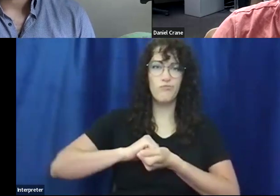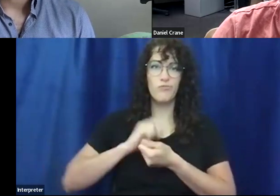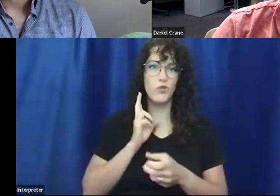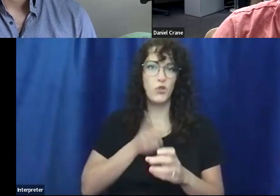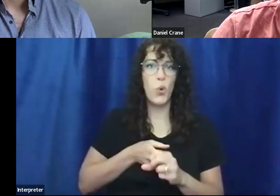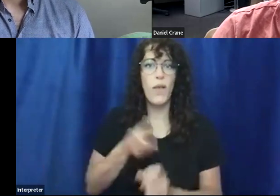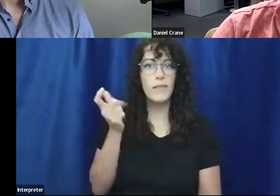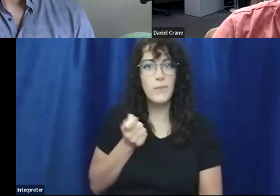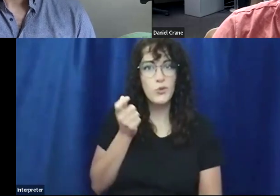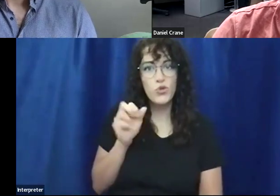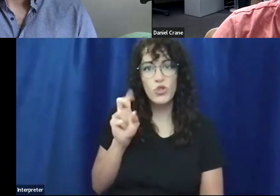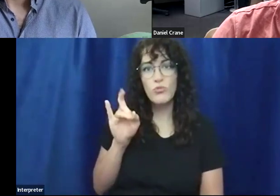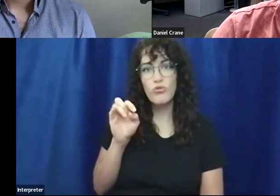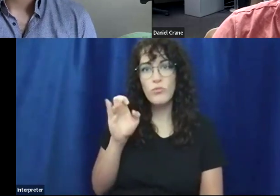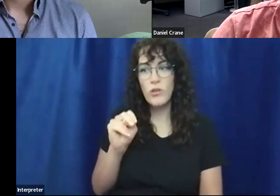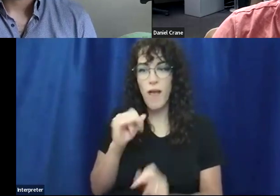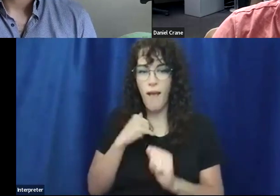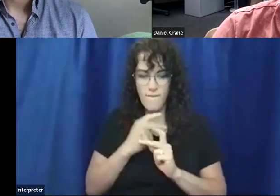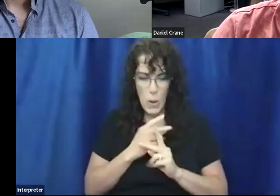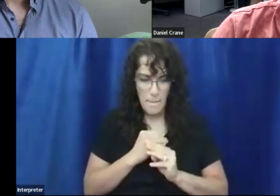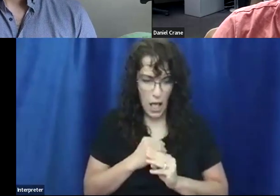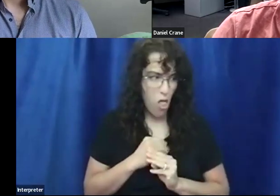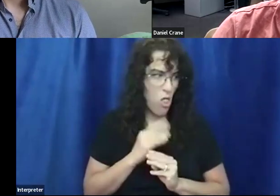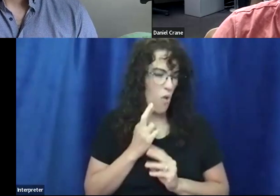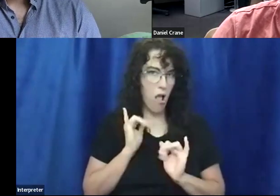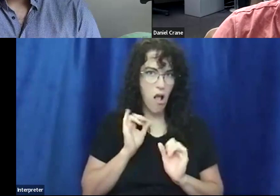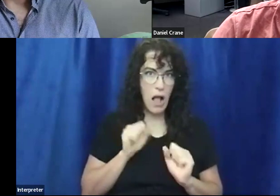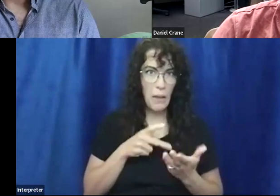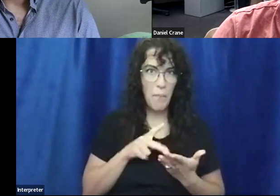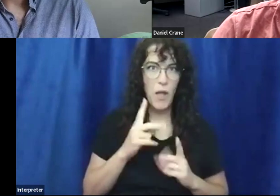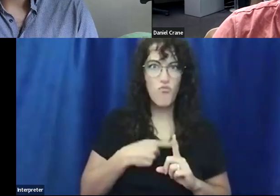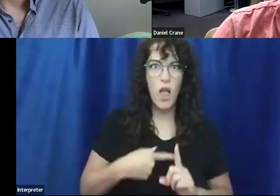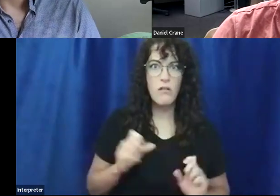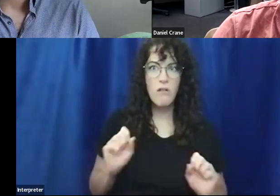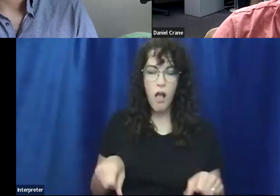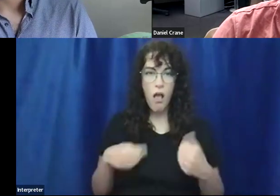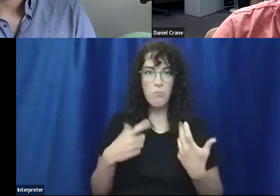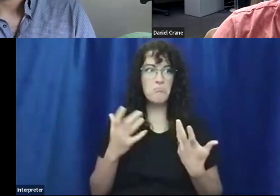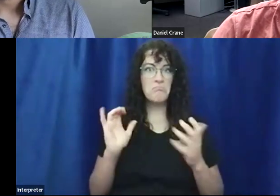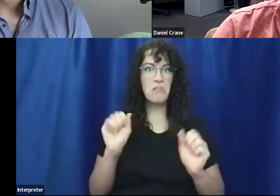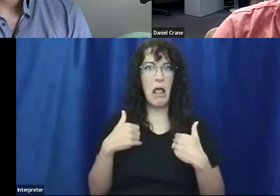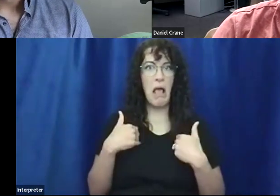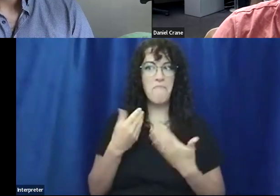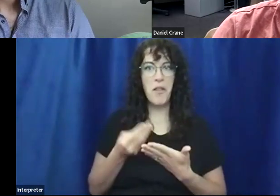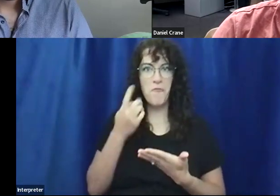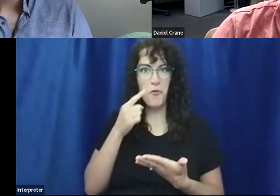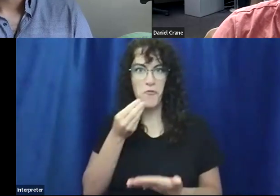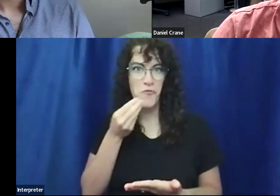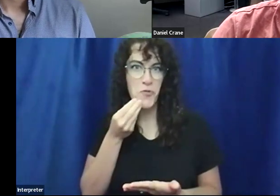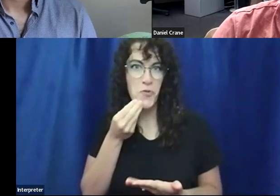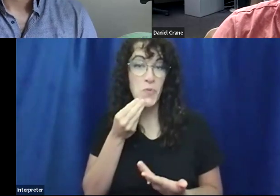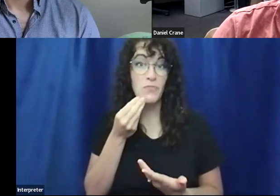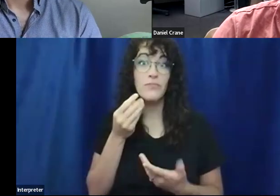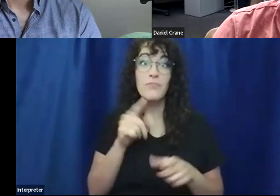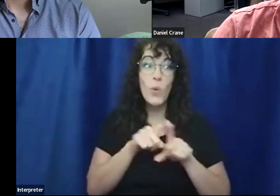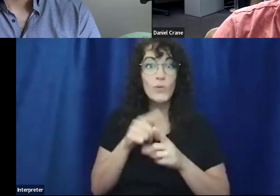kind of did the math and I was able to see, I was able to pay my rent and have, you know, some money for food and some free